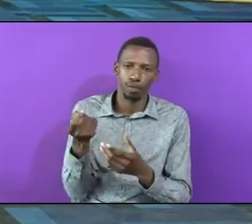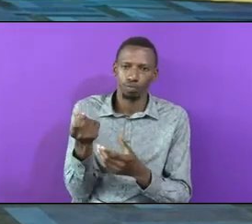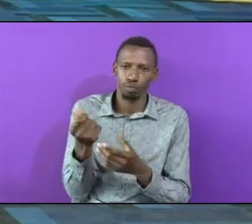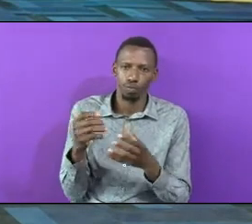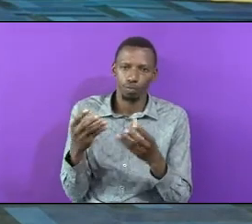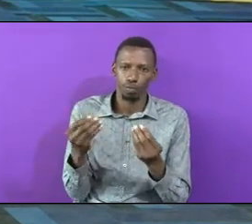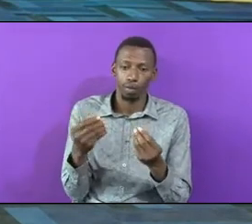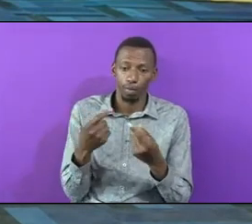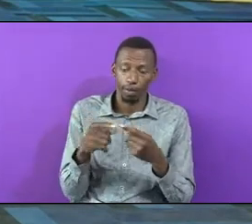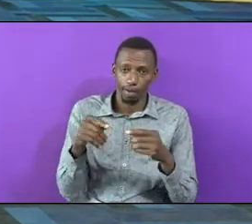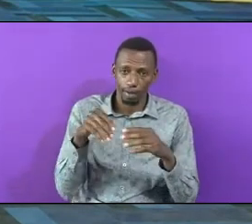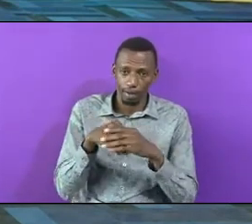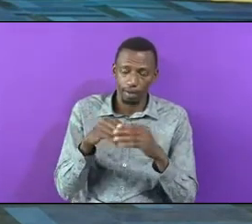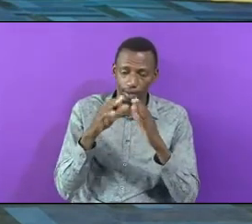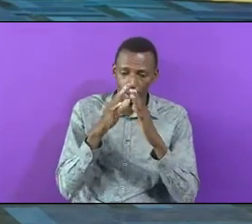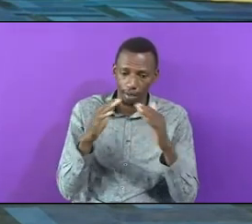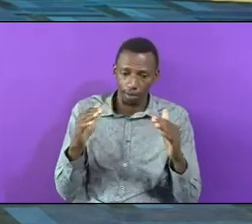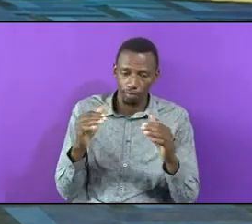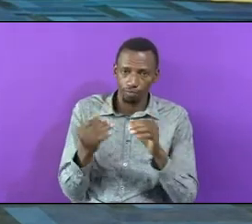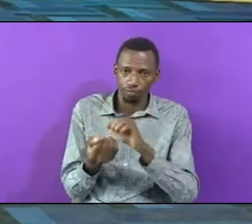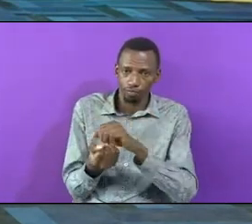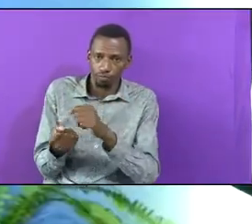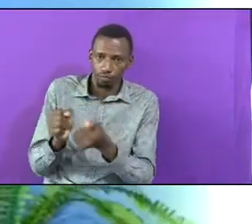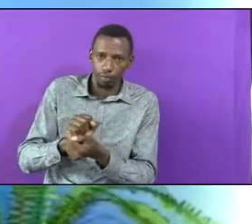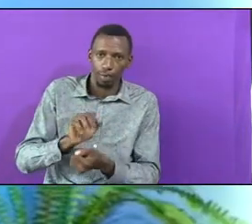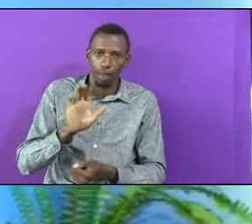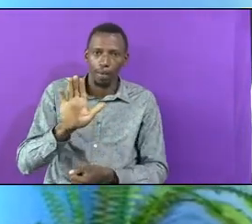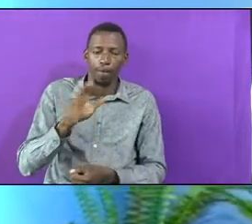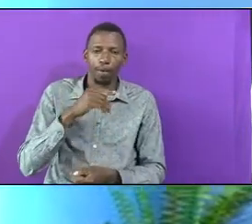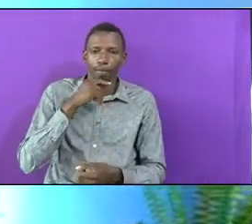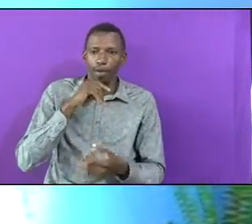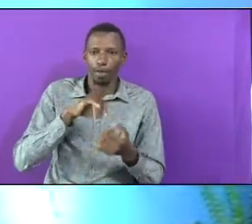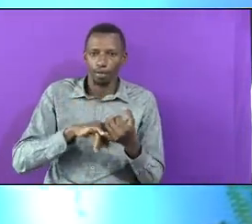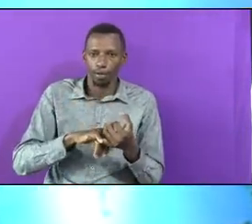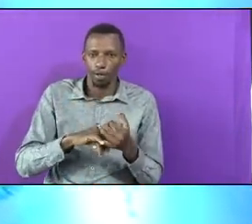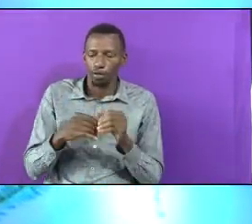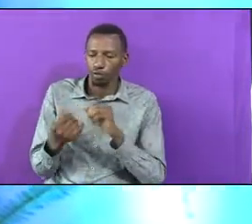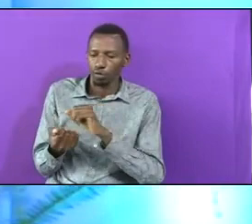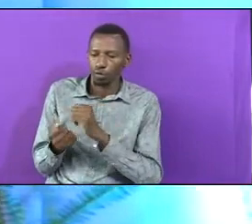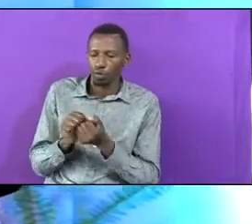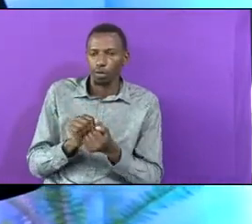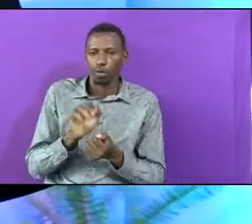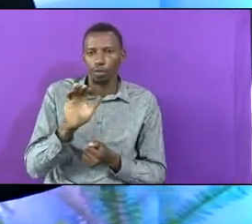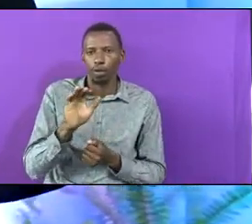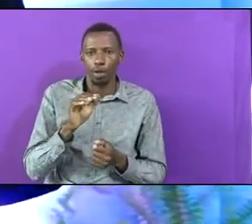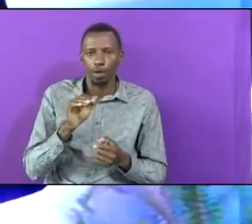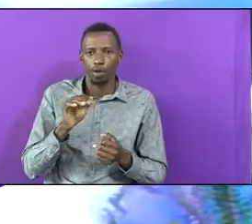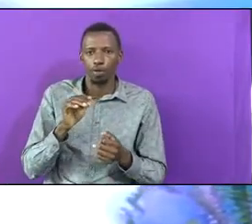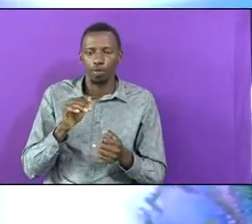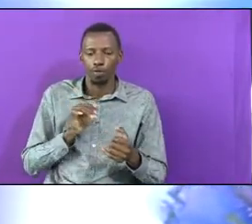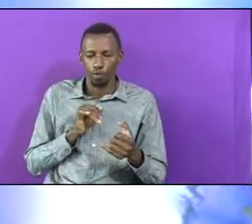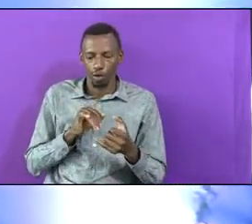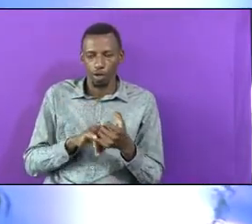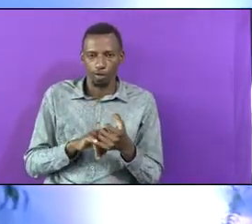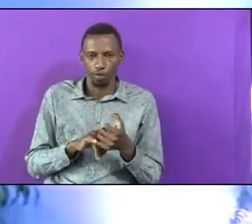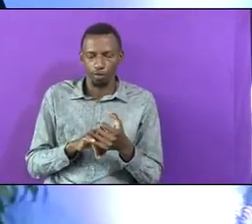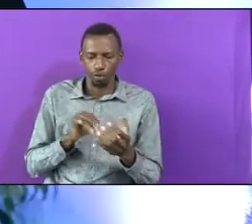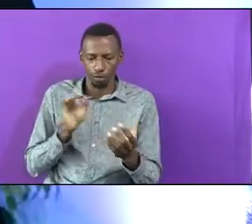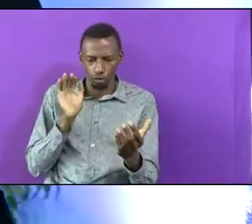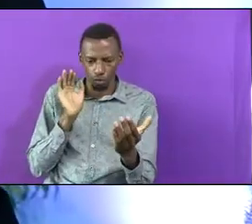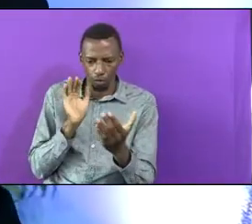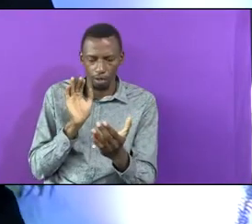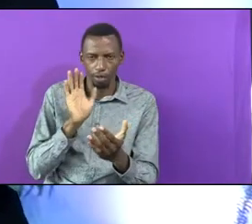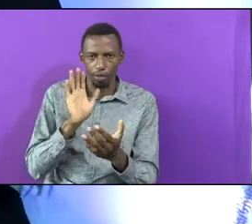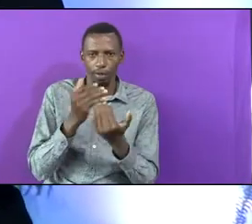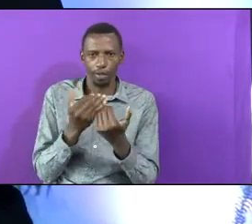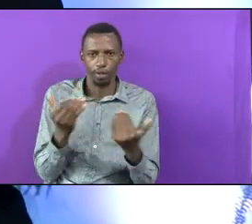House To Convert Your Husband To Convert Your Wife To Face Your Children And Be